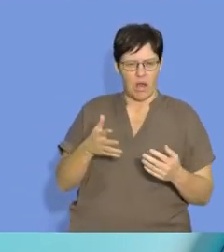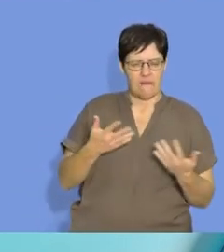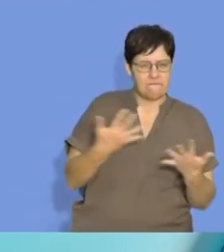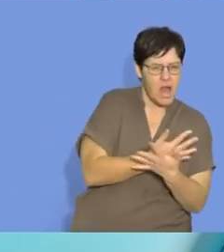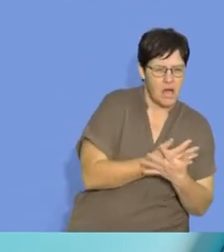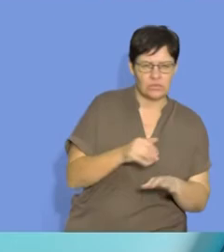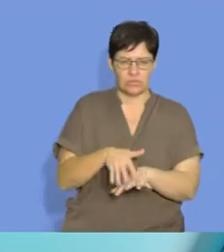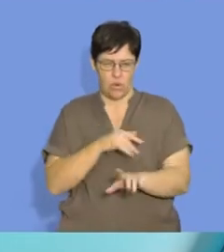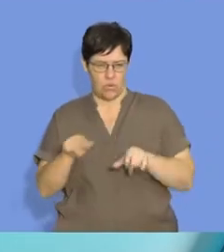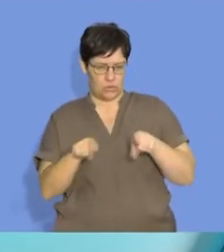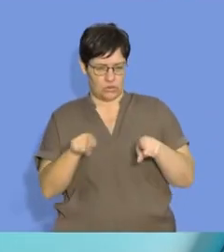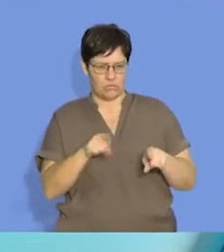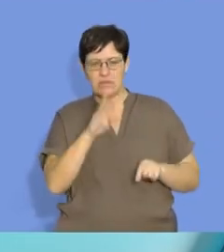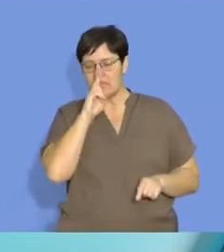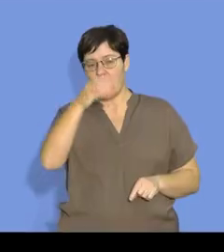see where we should go on.